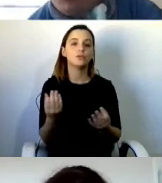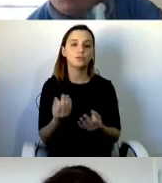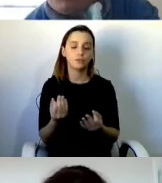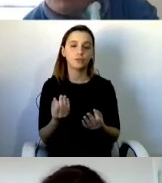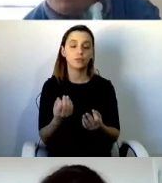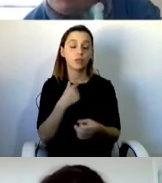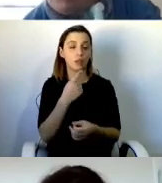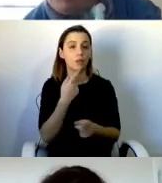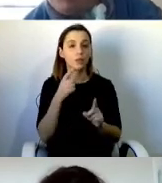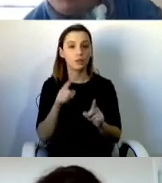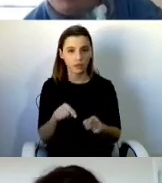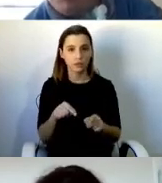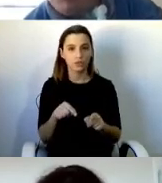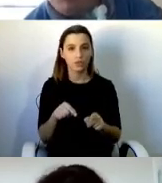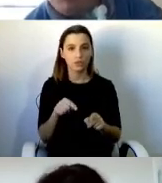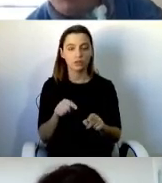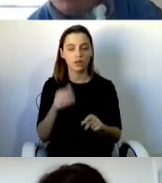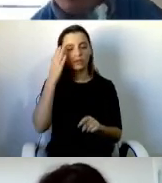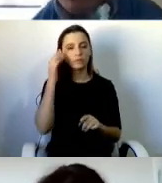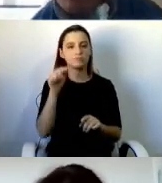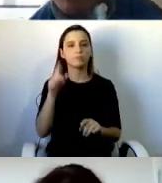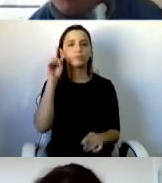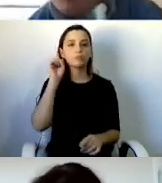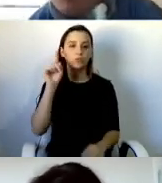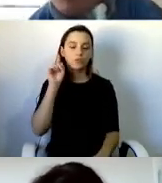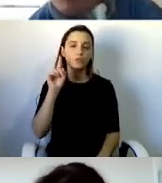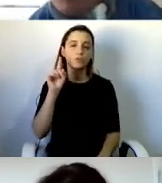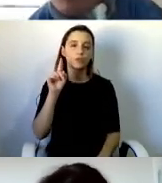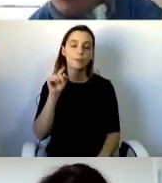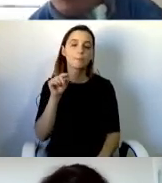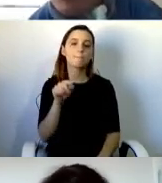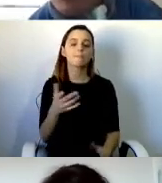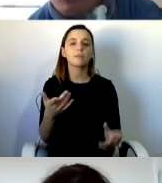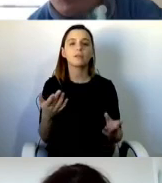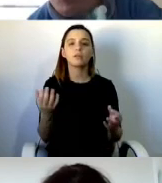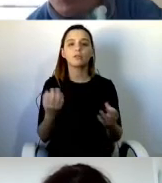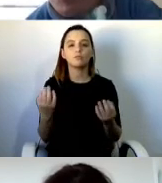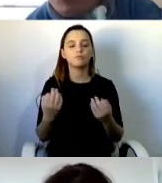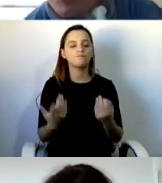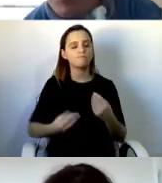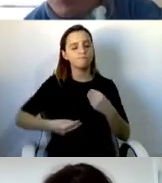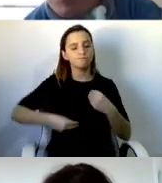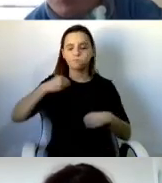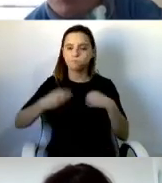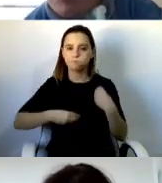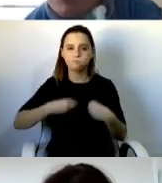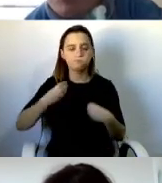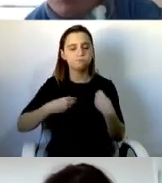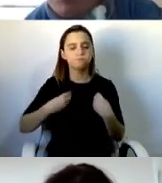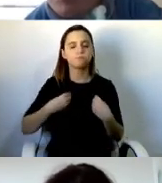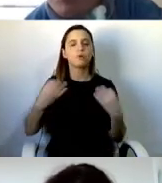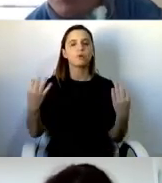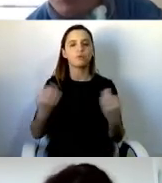this is so important. They were deeply concerned that the United Kingdom still considered